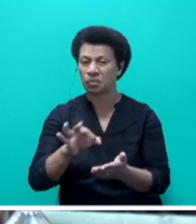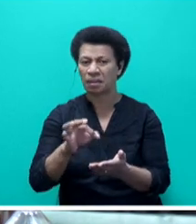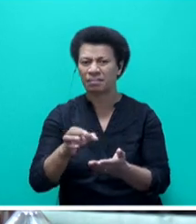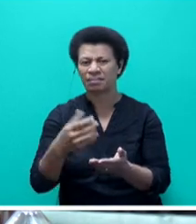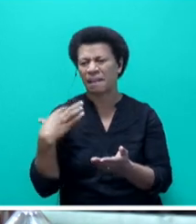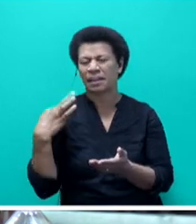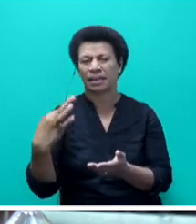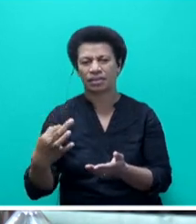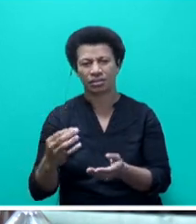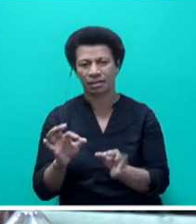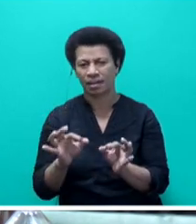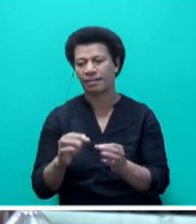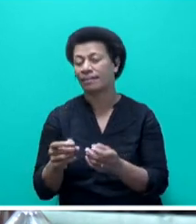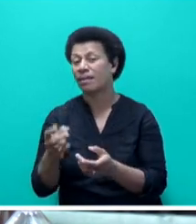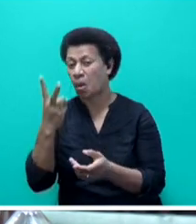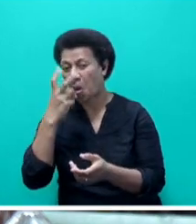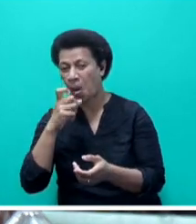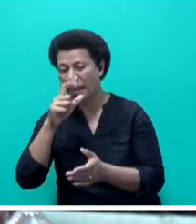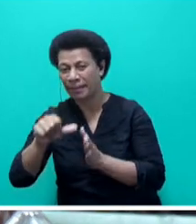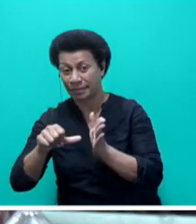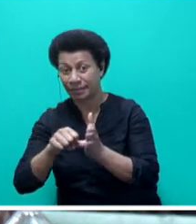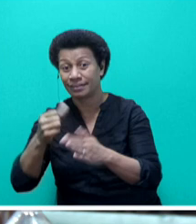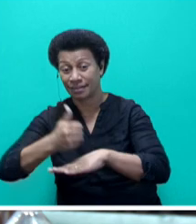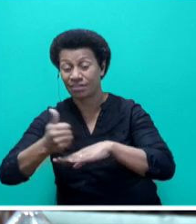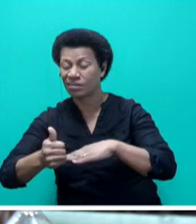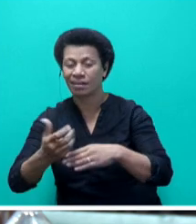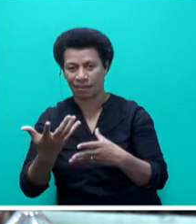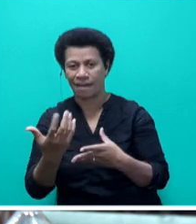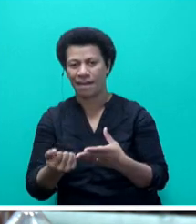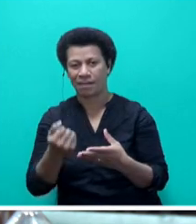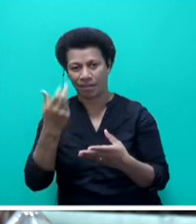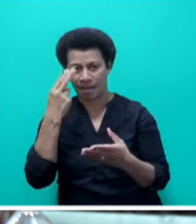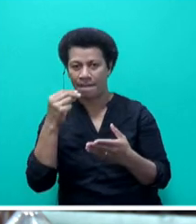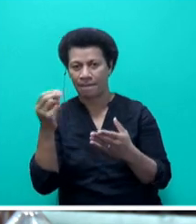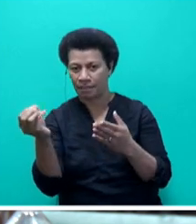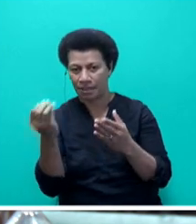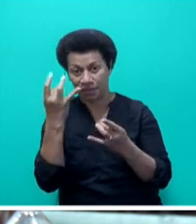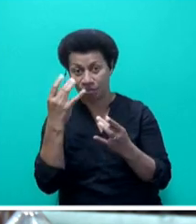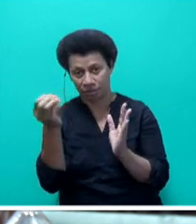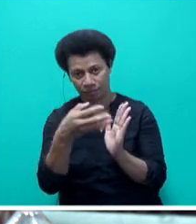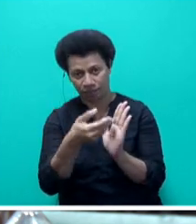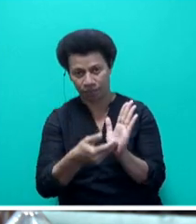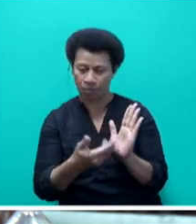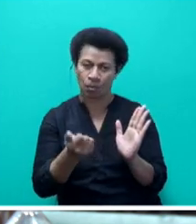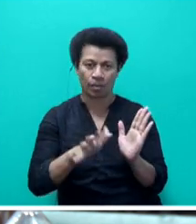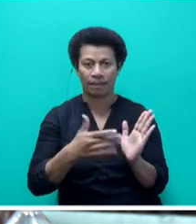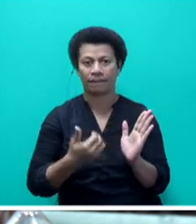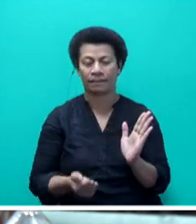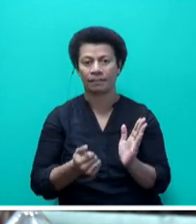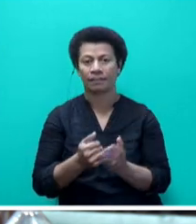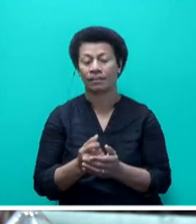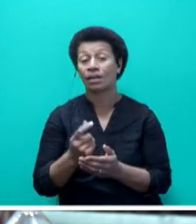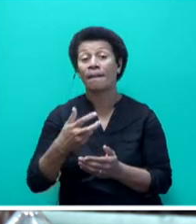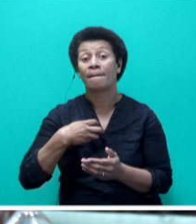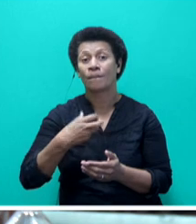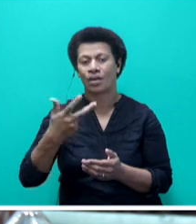as with those with after-care and government pensioners, because we already have the details. Sir, approximately $18 million will be paid out to more than 19